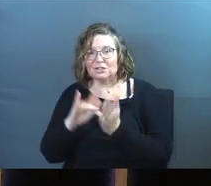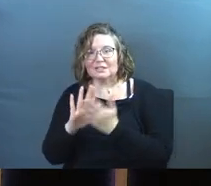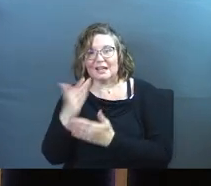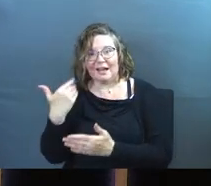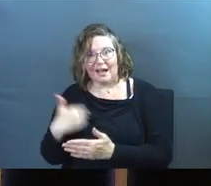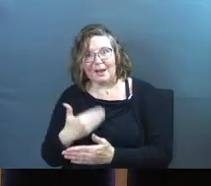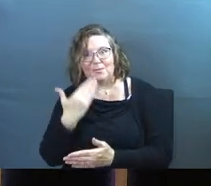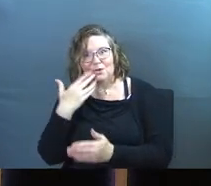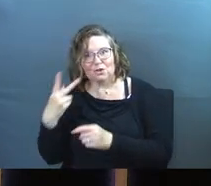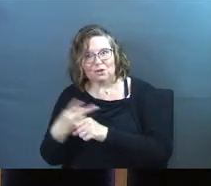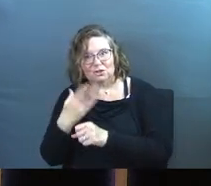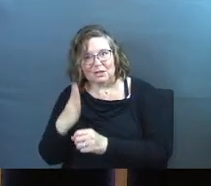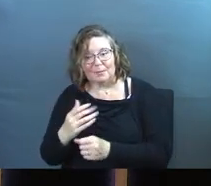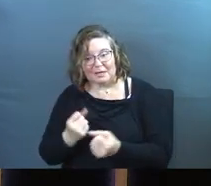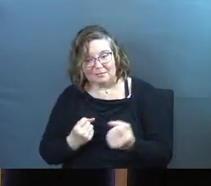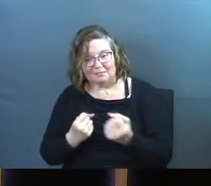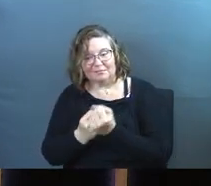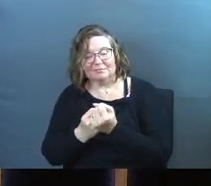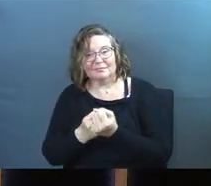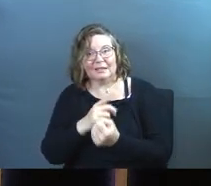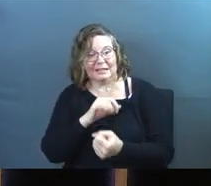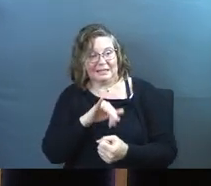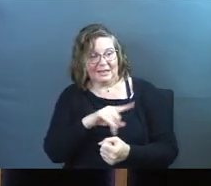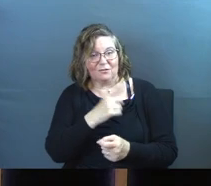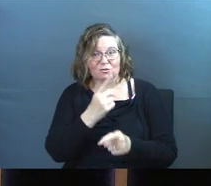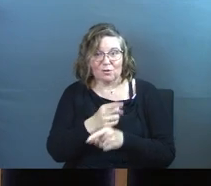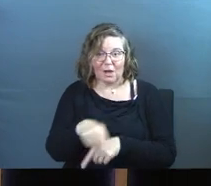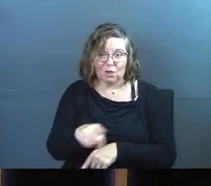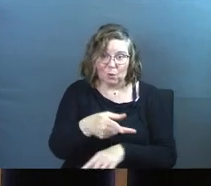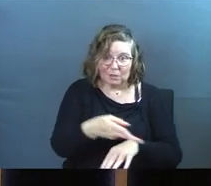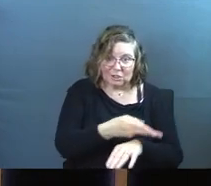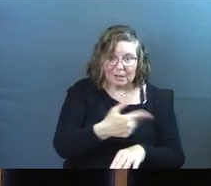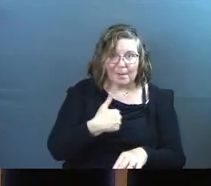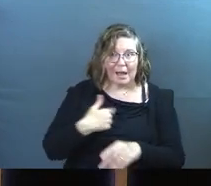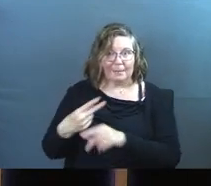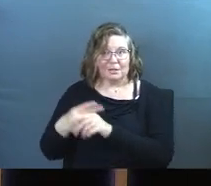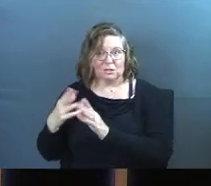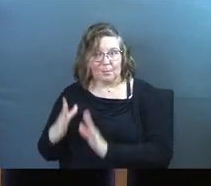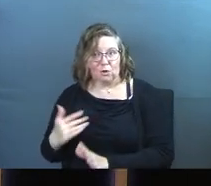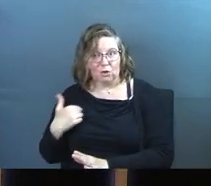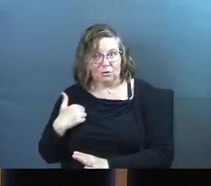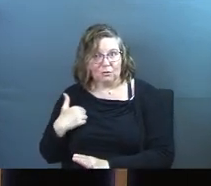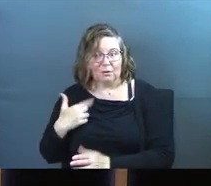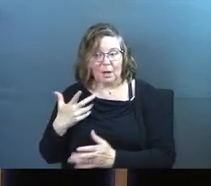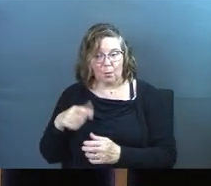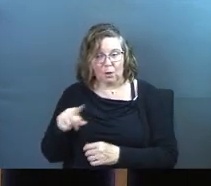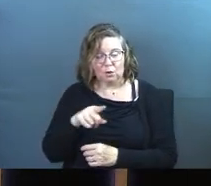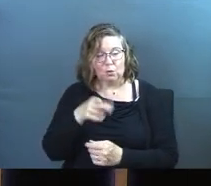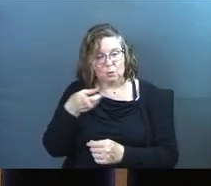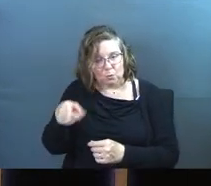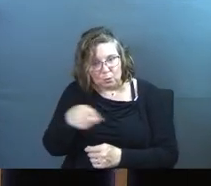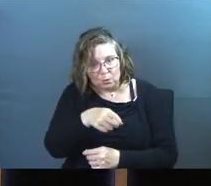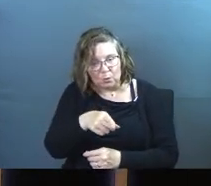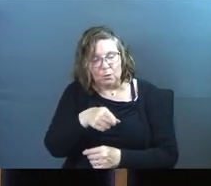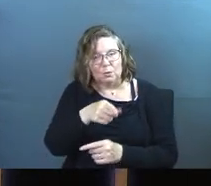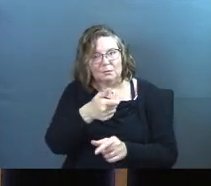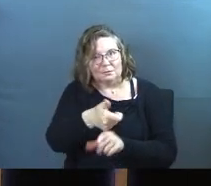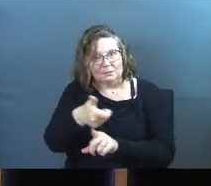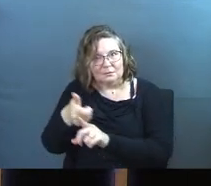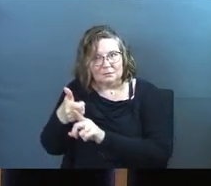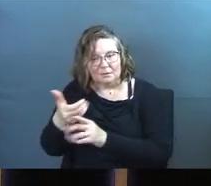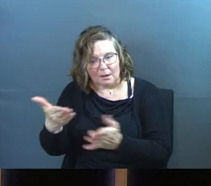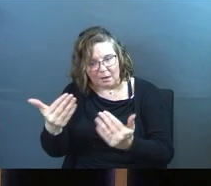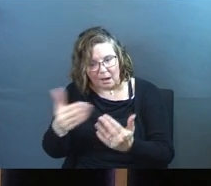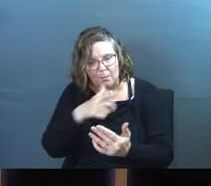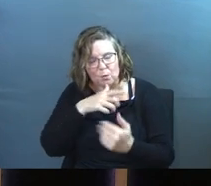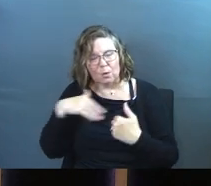And He reinforces, David was right. You guys are the sheep and I'm the shepherd. I want you to be you. And He says, come